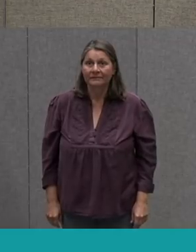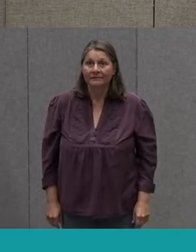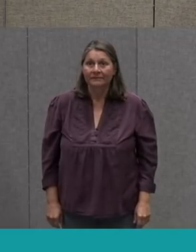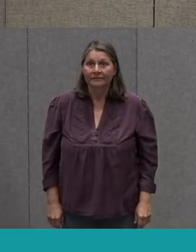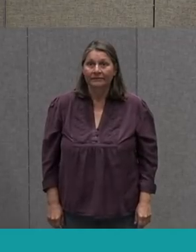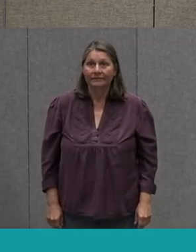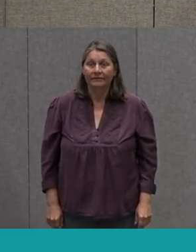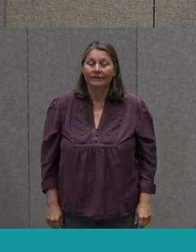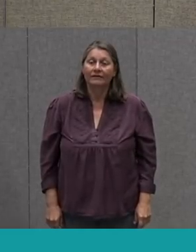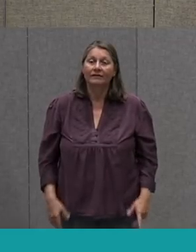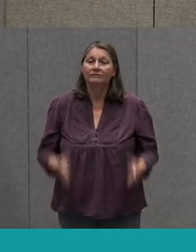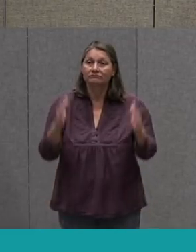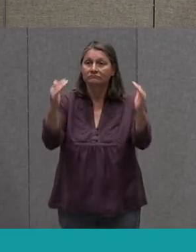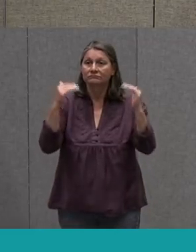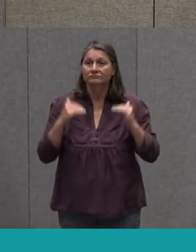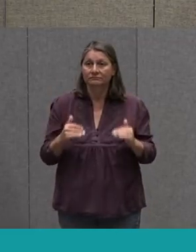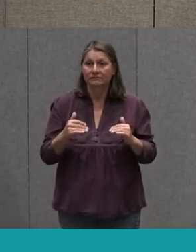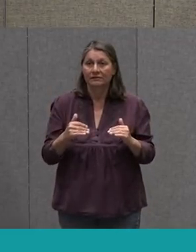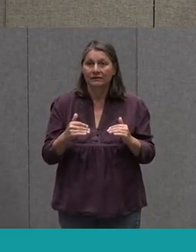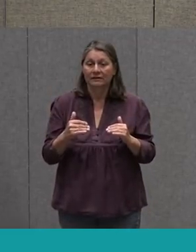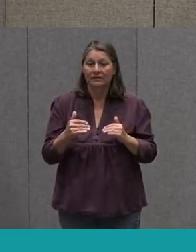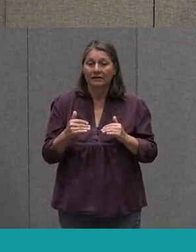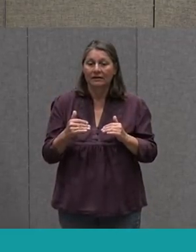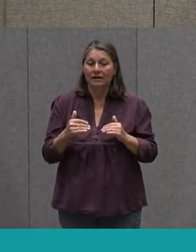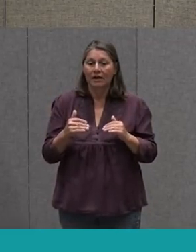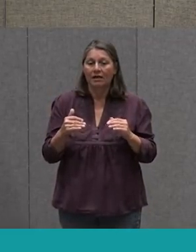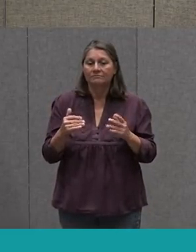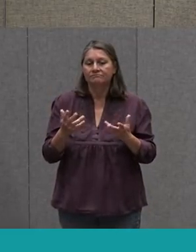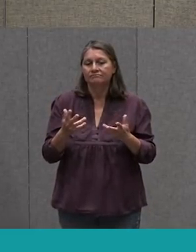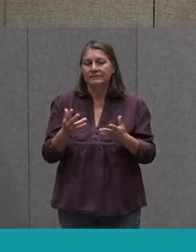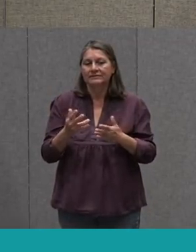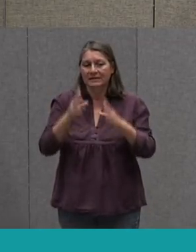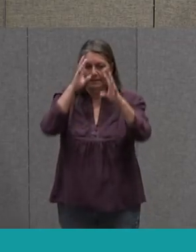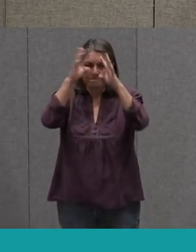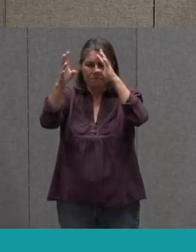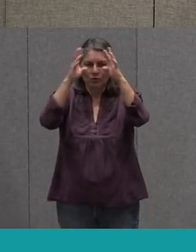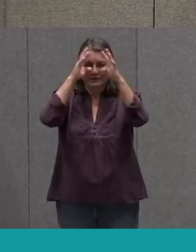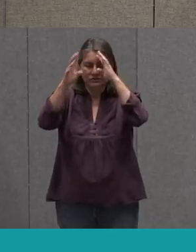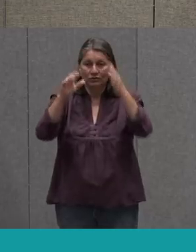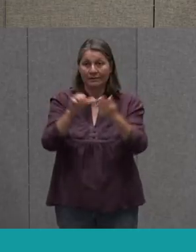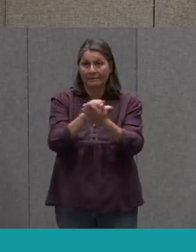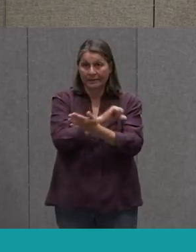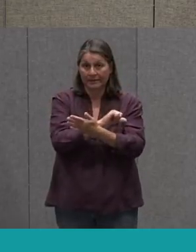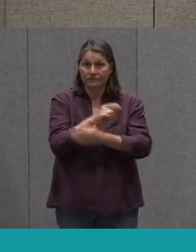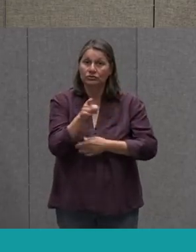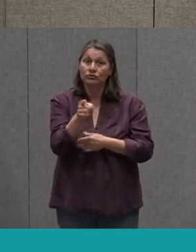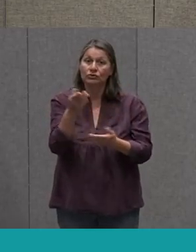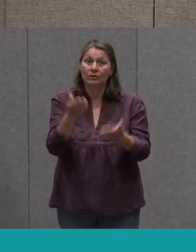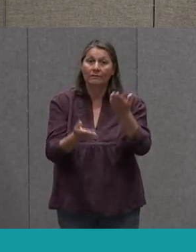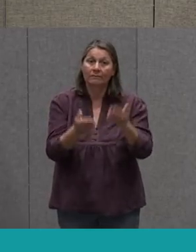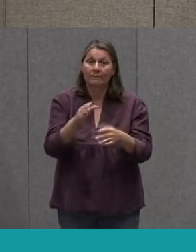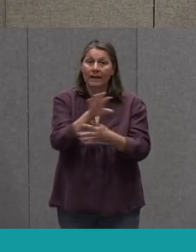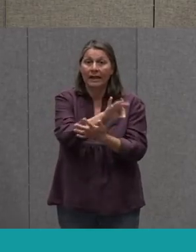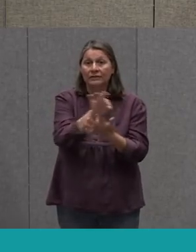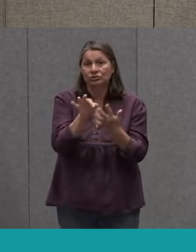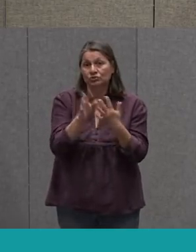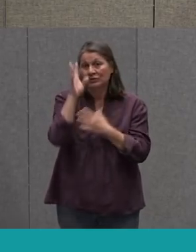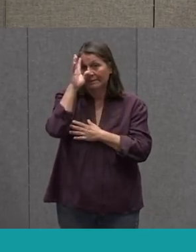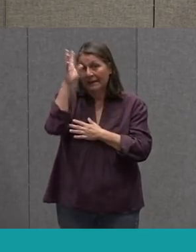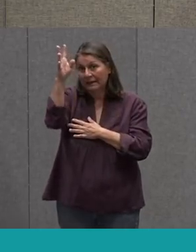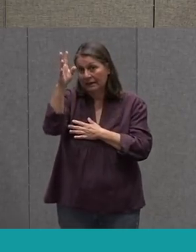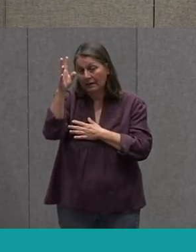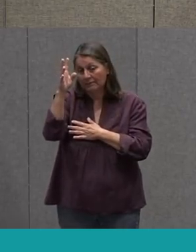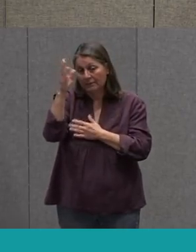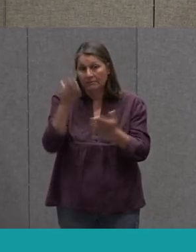On The Next Page I Have Just A Little Bit Of A Brainstorming Page You Might Choose To Make This Up Maybe With More Than